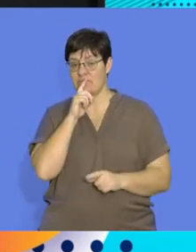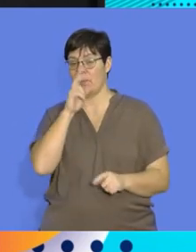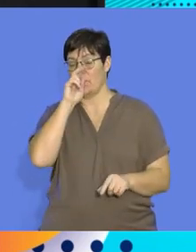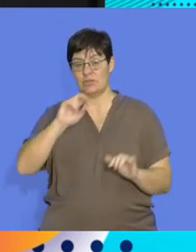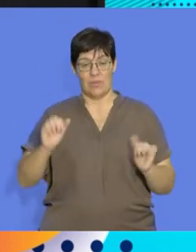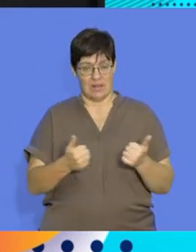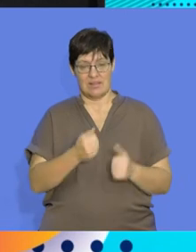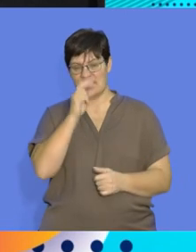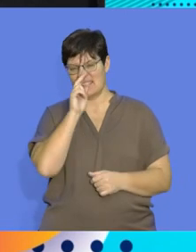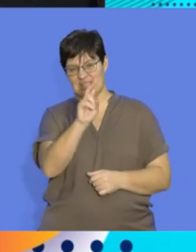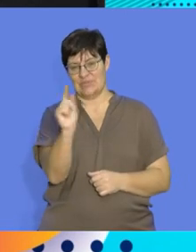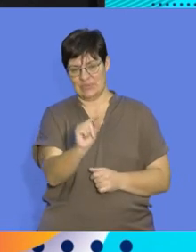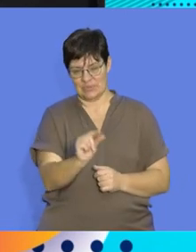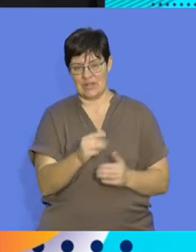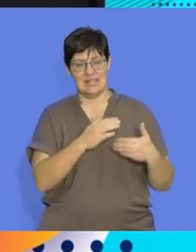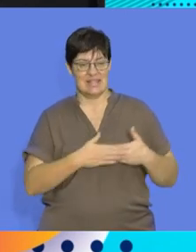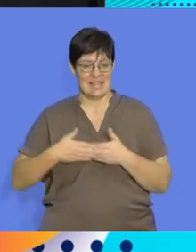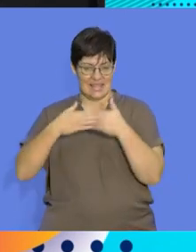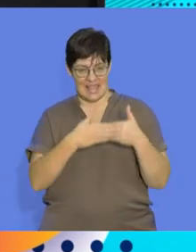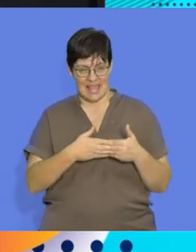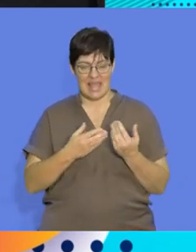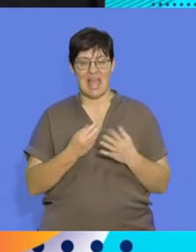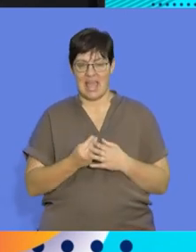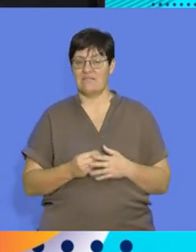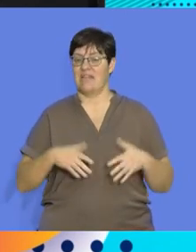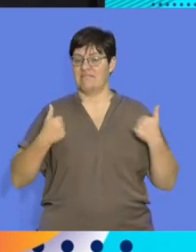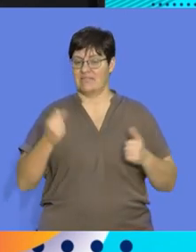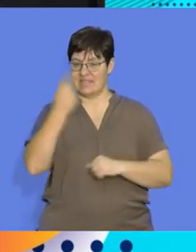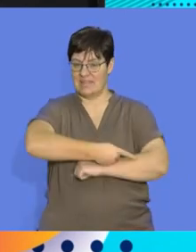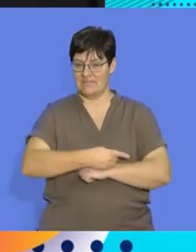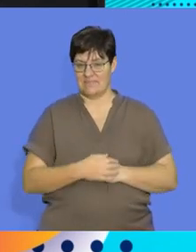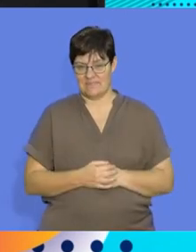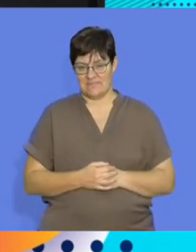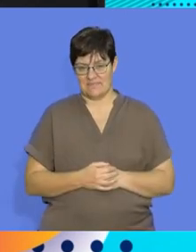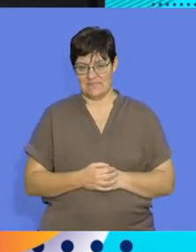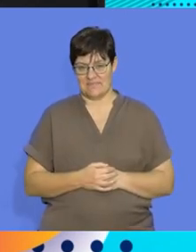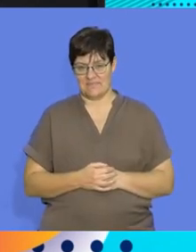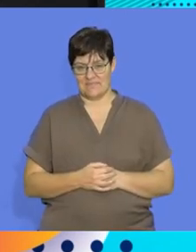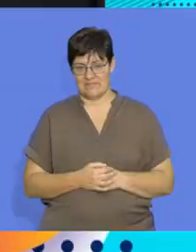up, I wish you well. See you soon. Take care and have a Biolecker day.